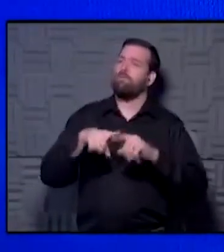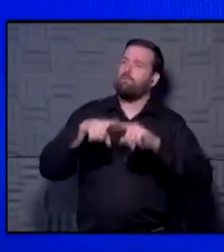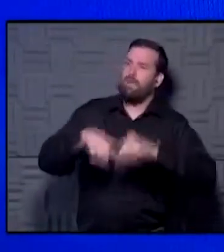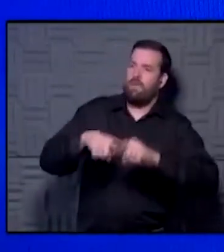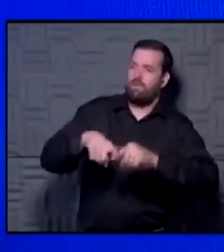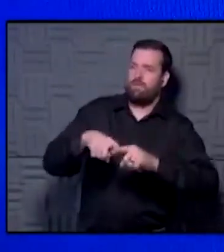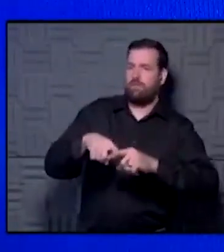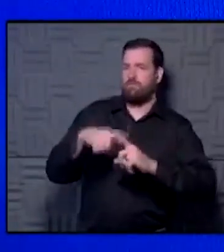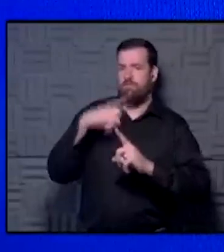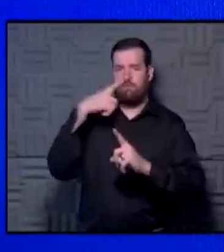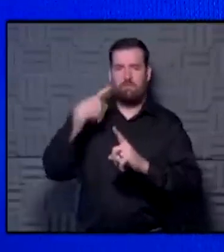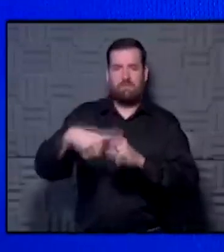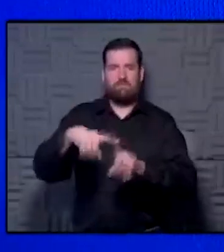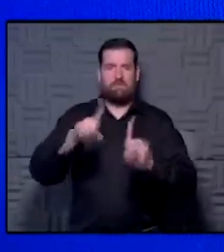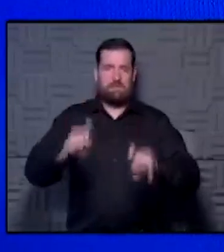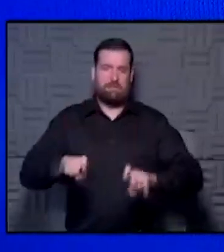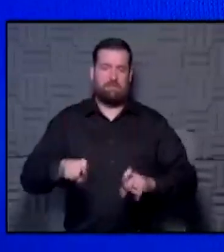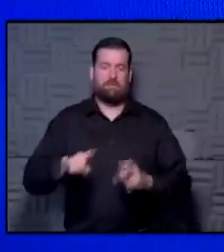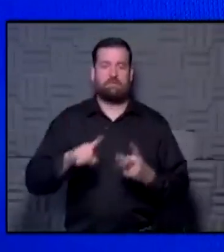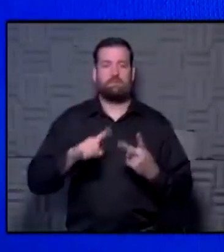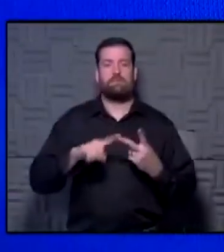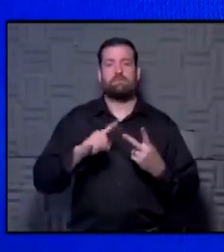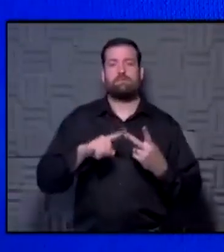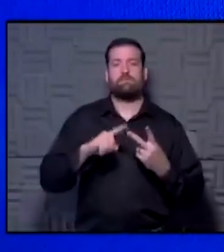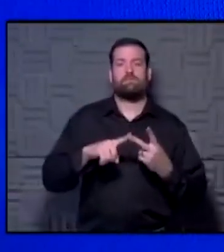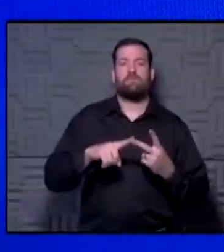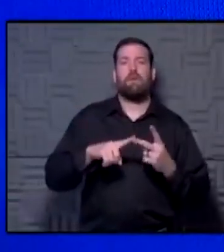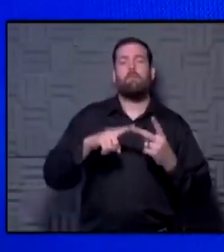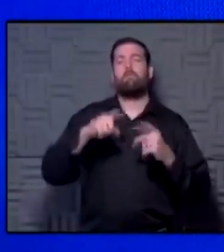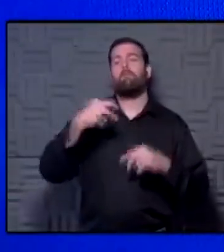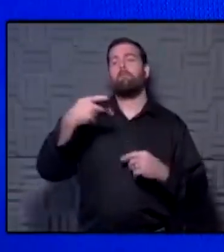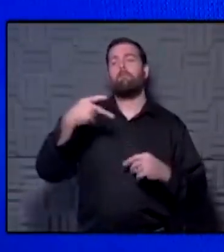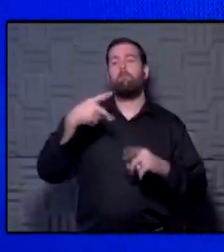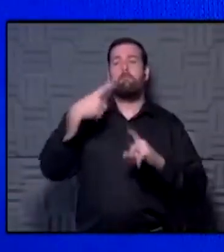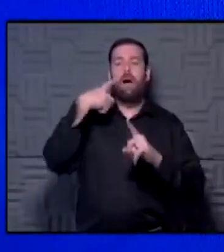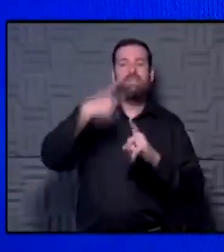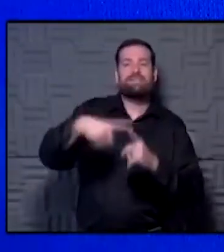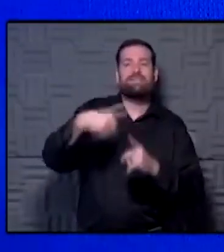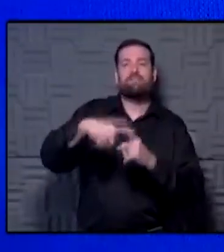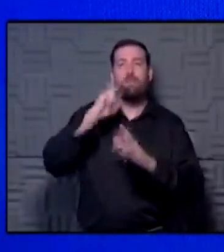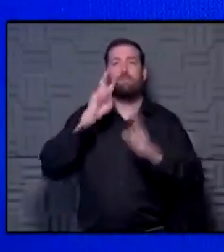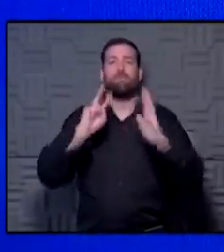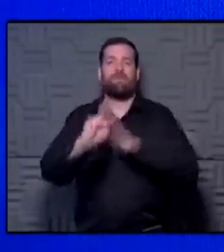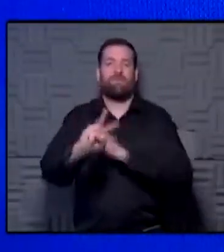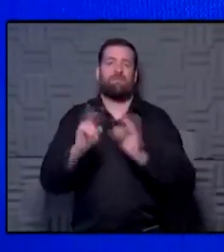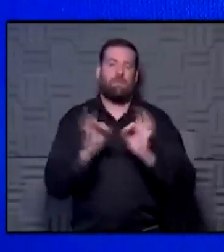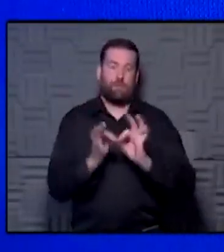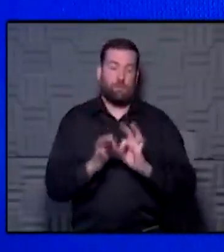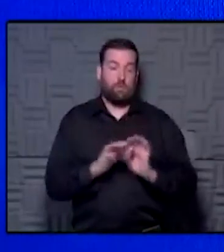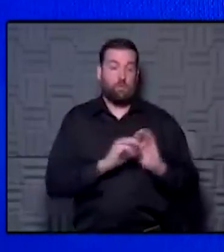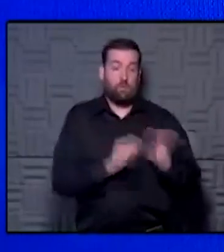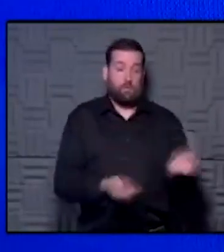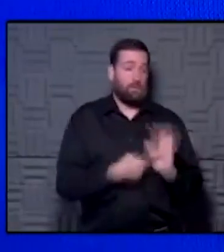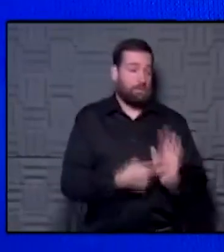positive tests, positive predictive value. In asymptomatic patients, a positive test statistically would